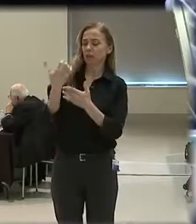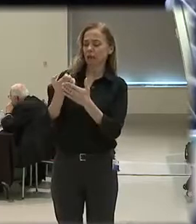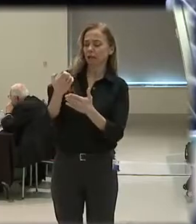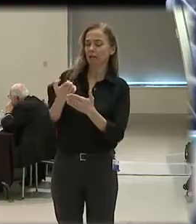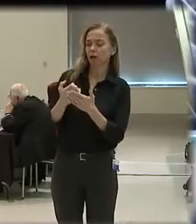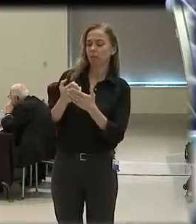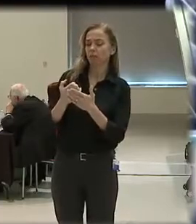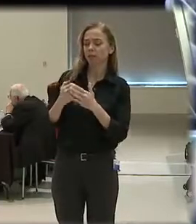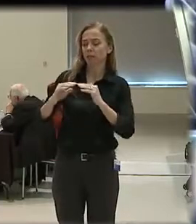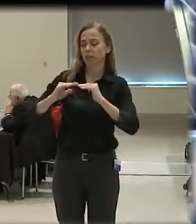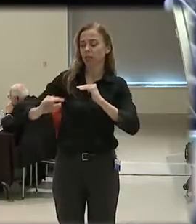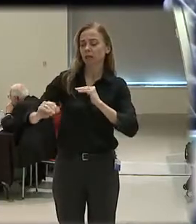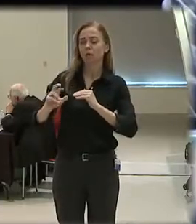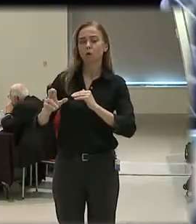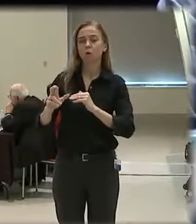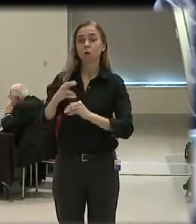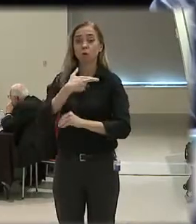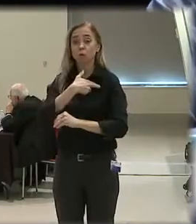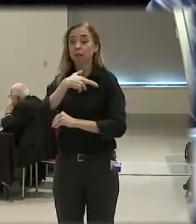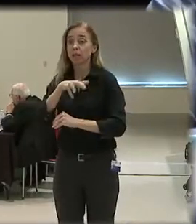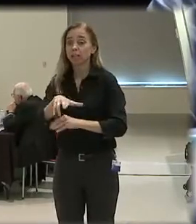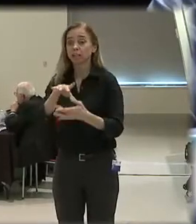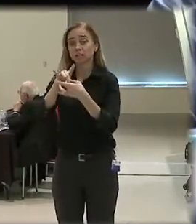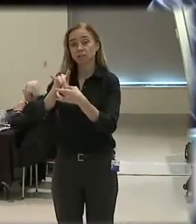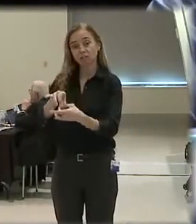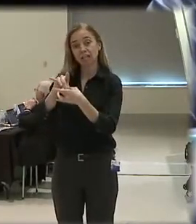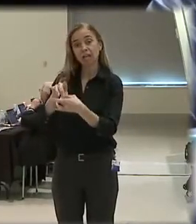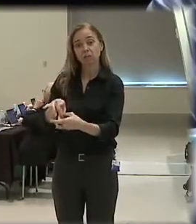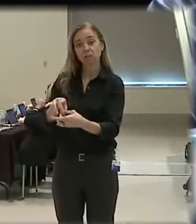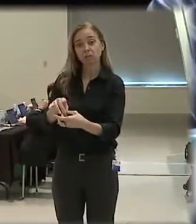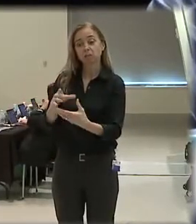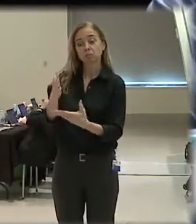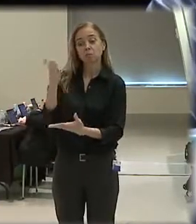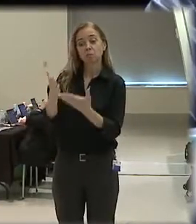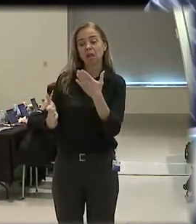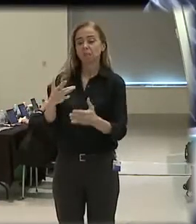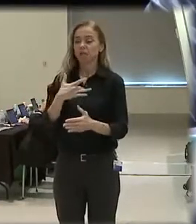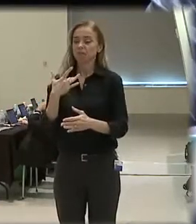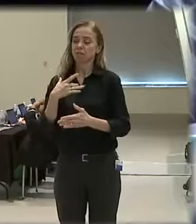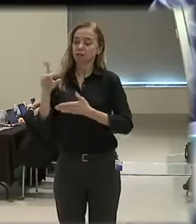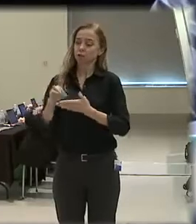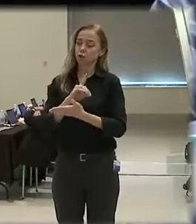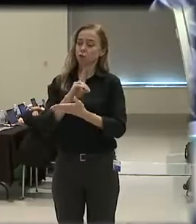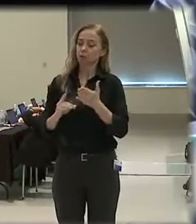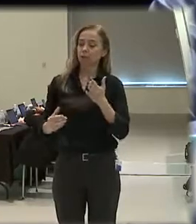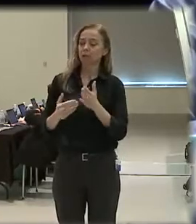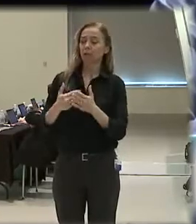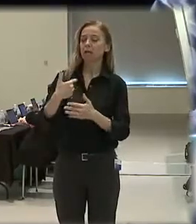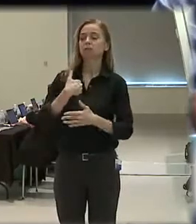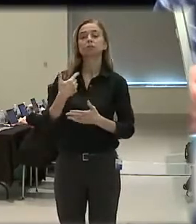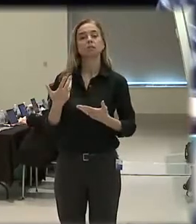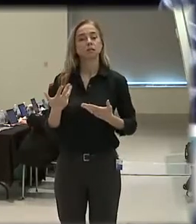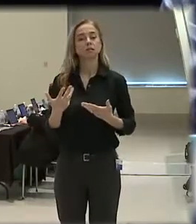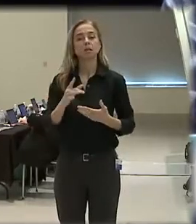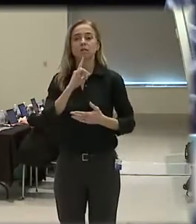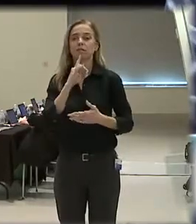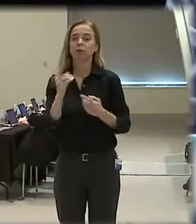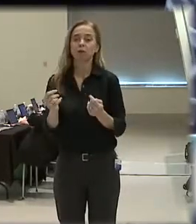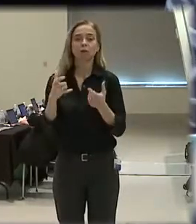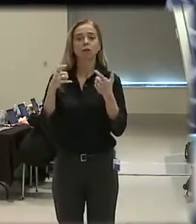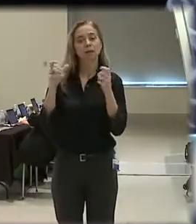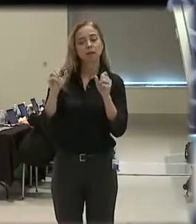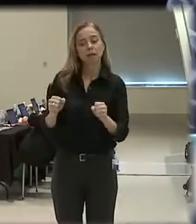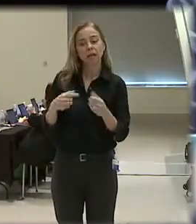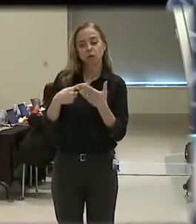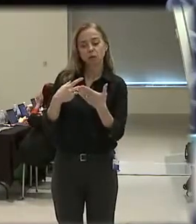status or religious affiliations they somehow may feel discriminated against. So, very, very quickly, can you